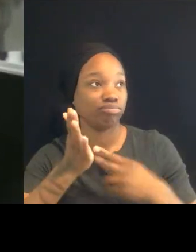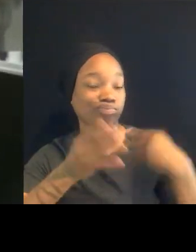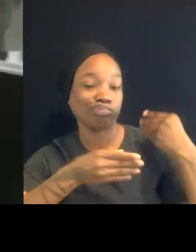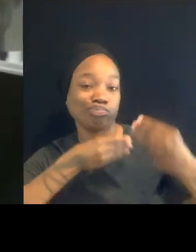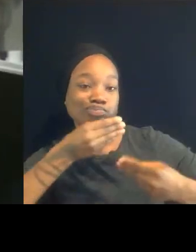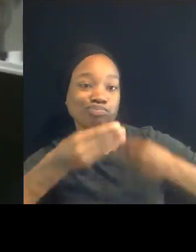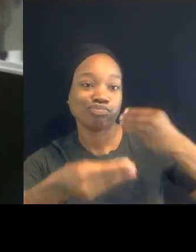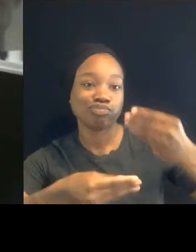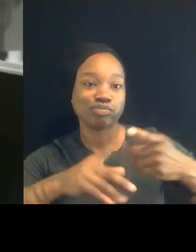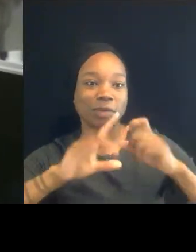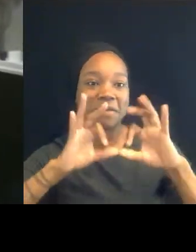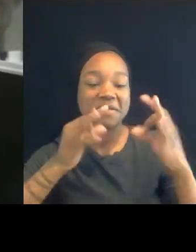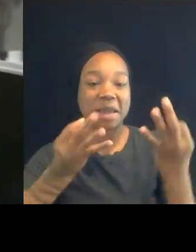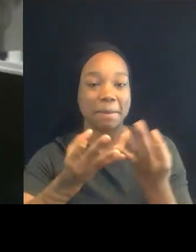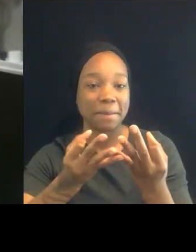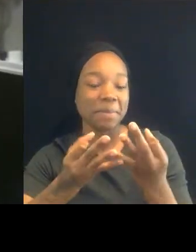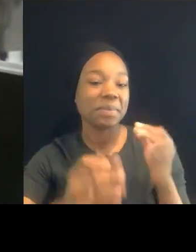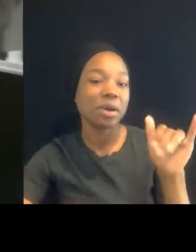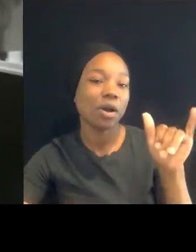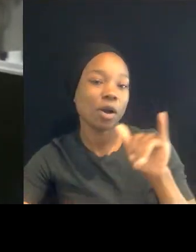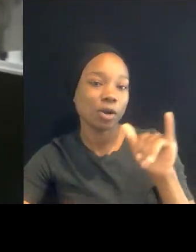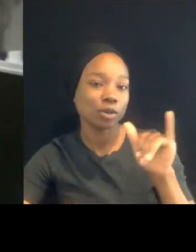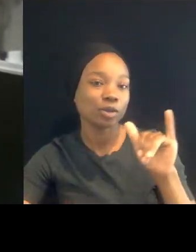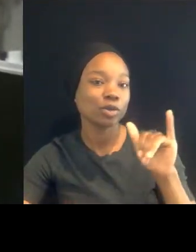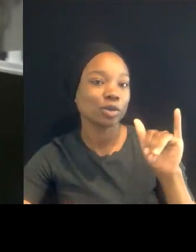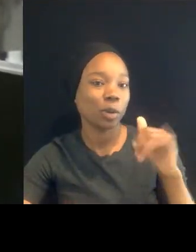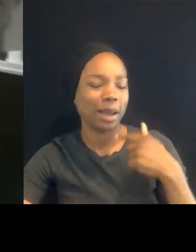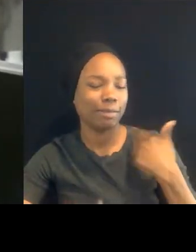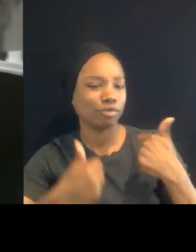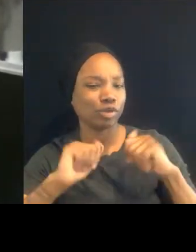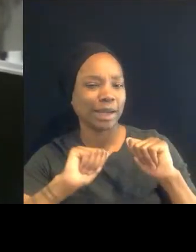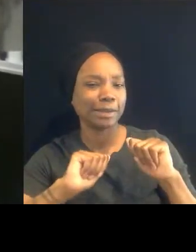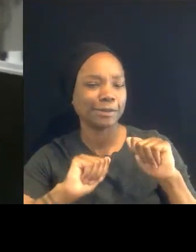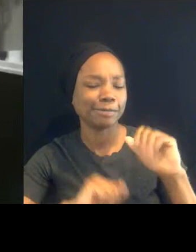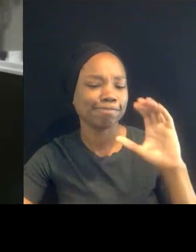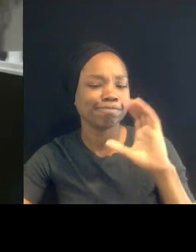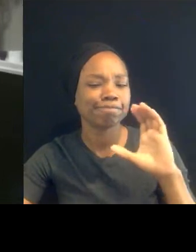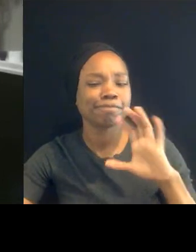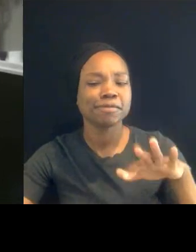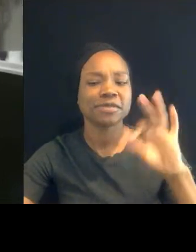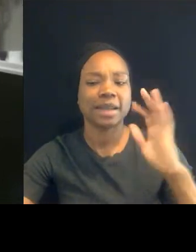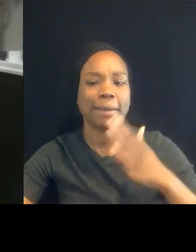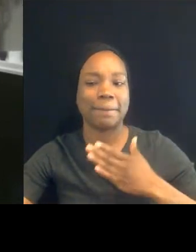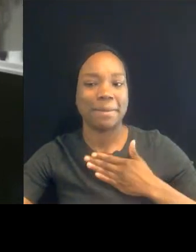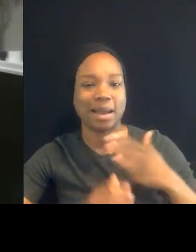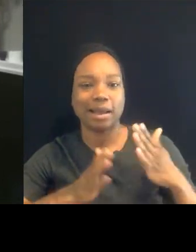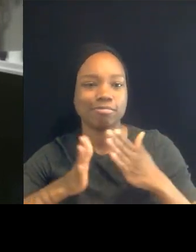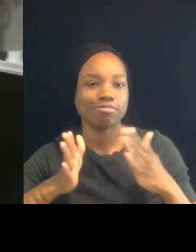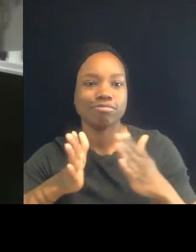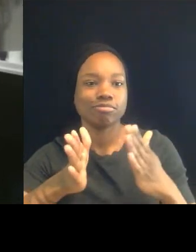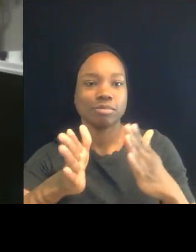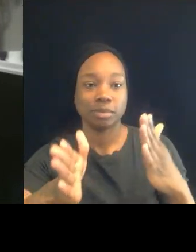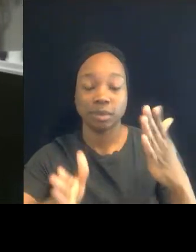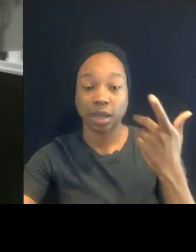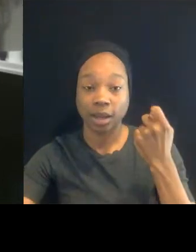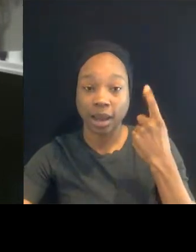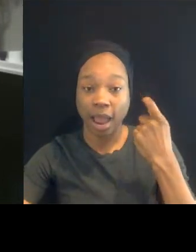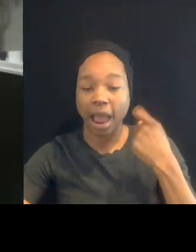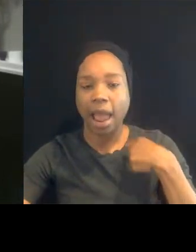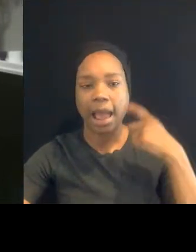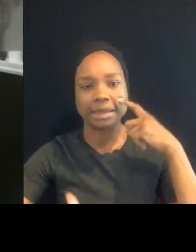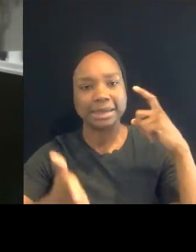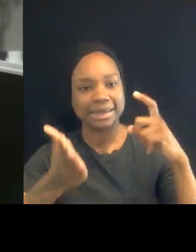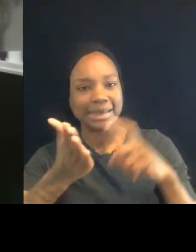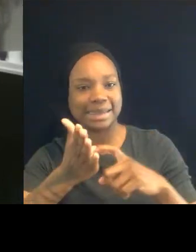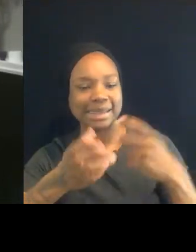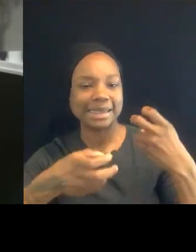of trying to find a way because while I see the issues, while I see the concerns and